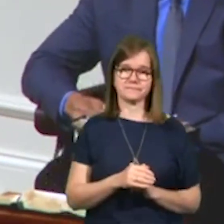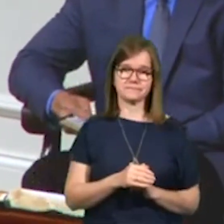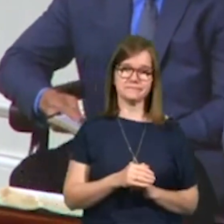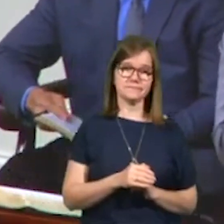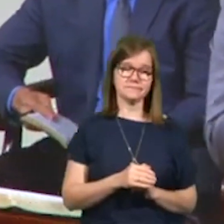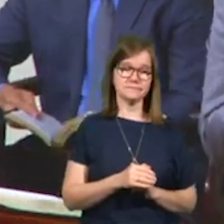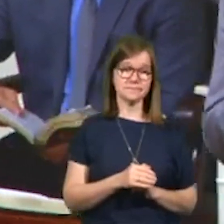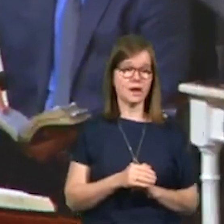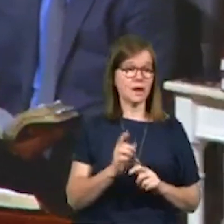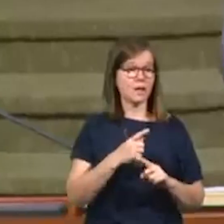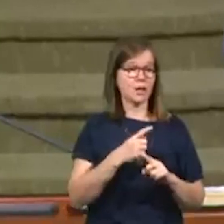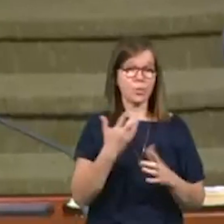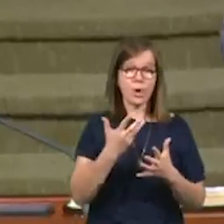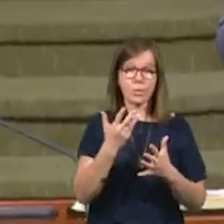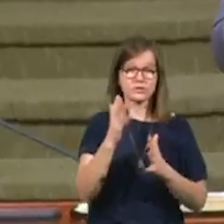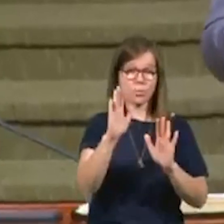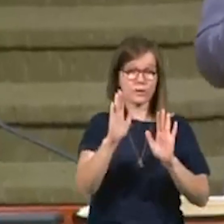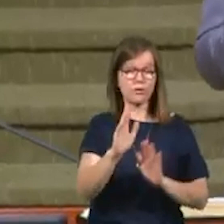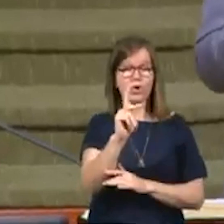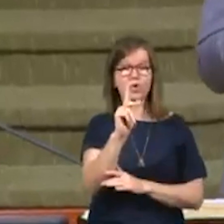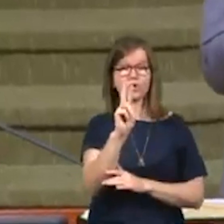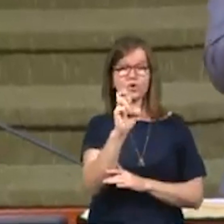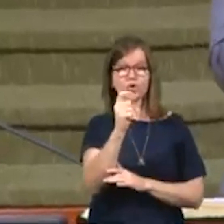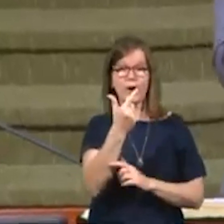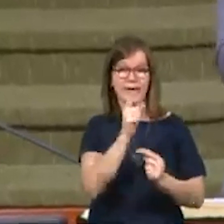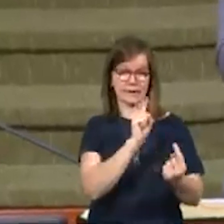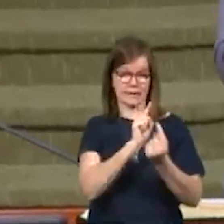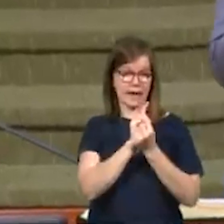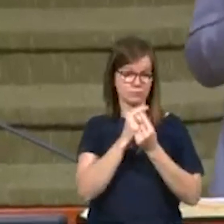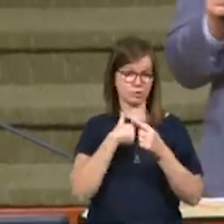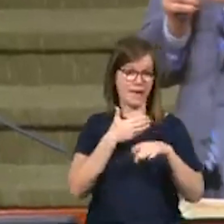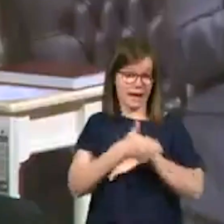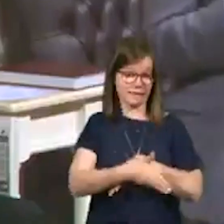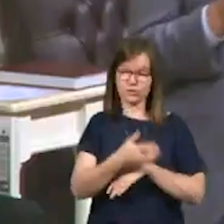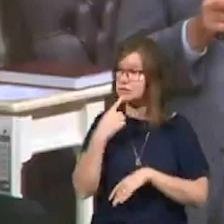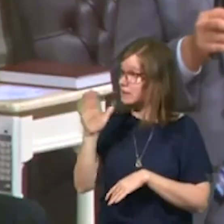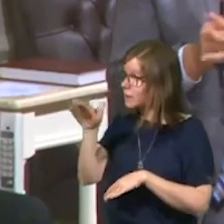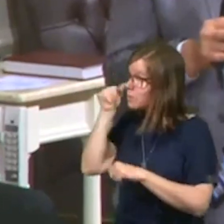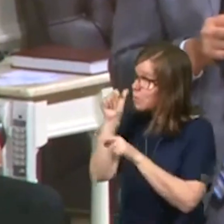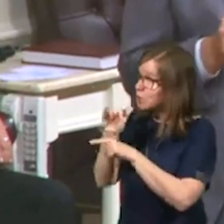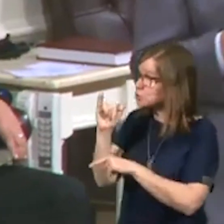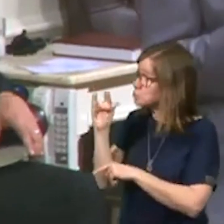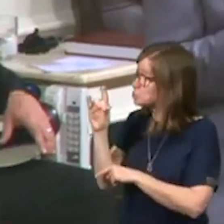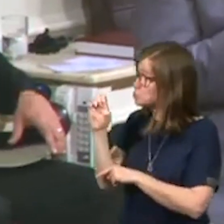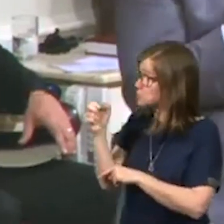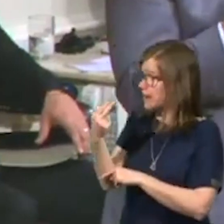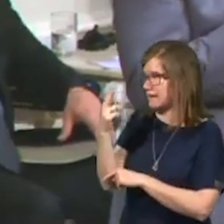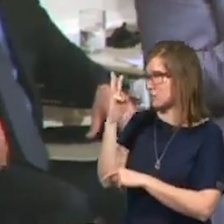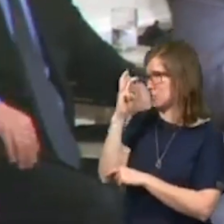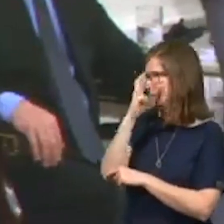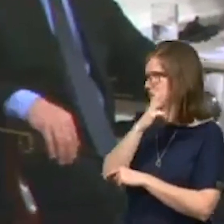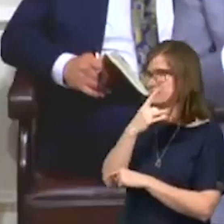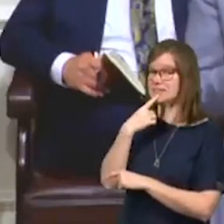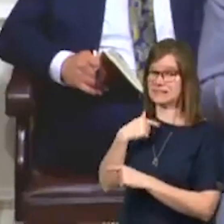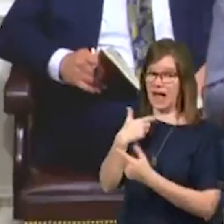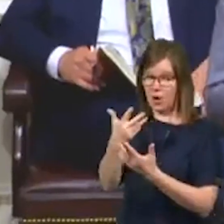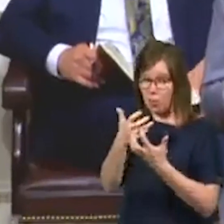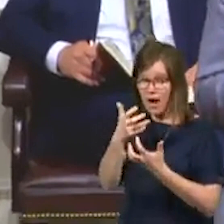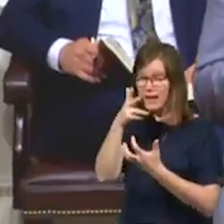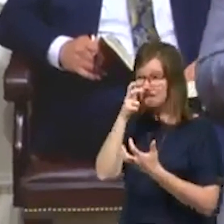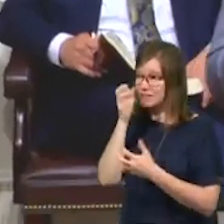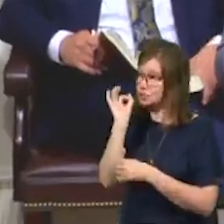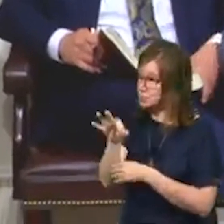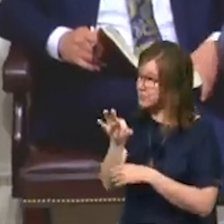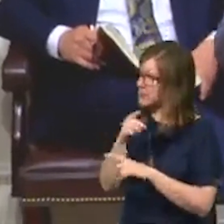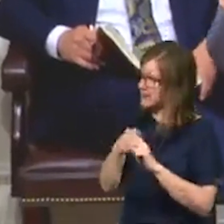I'll tell you what was wonderful about it. Craig came up to me afterwards and he said, brother Judah, he said, something weird is going on. He said, I want to listen to the